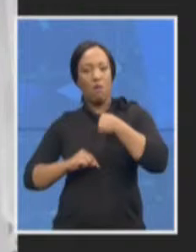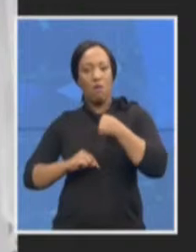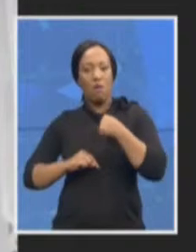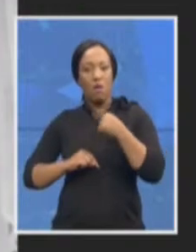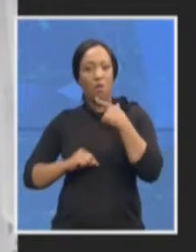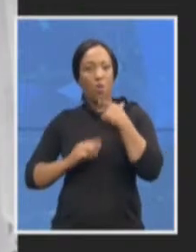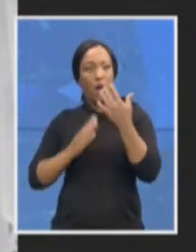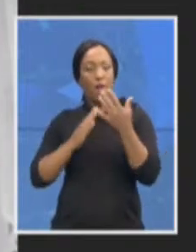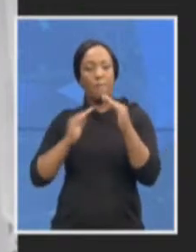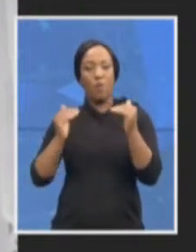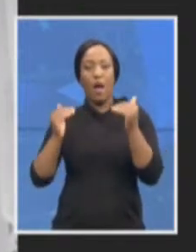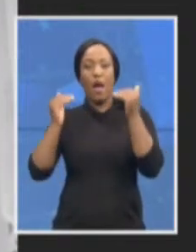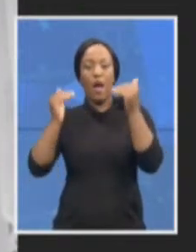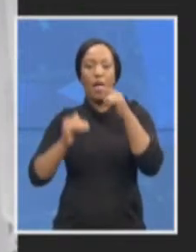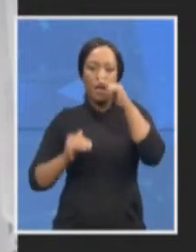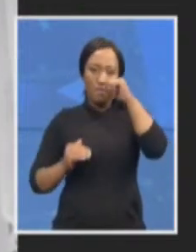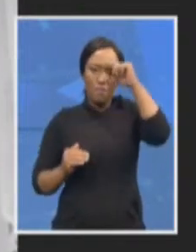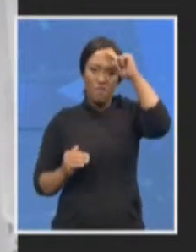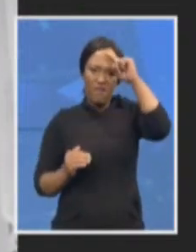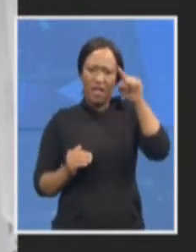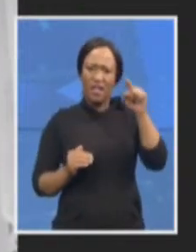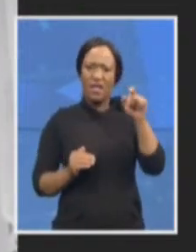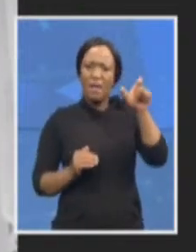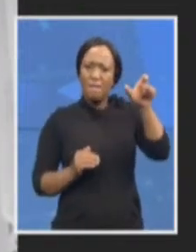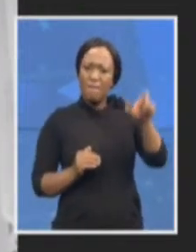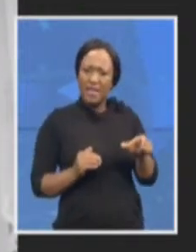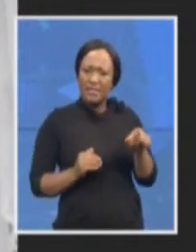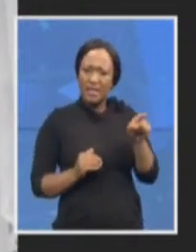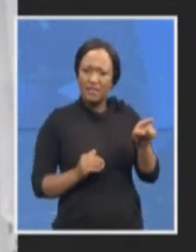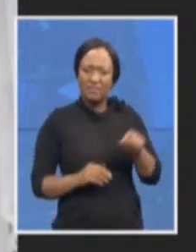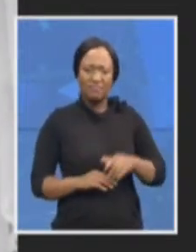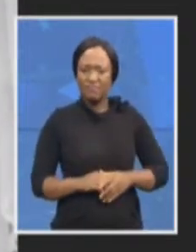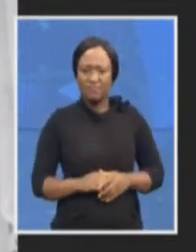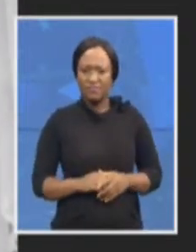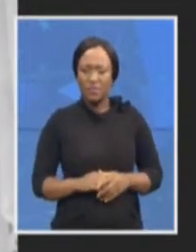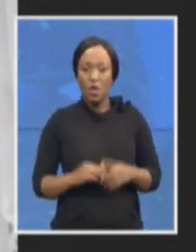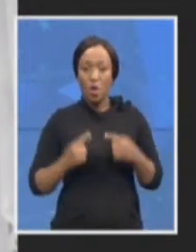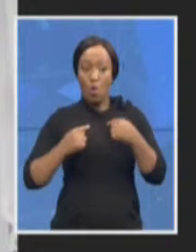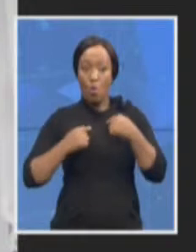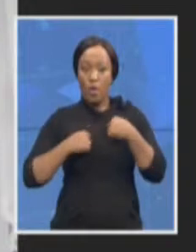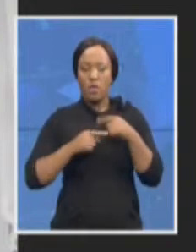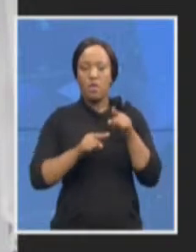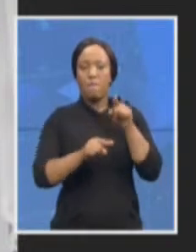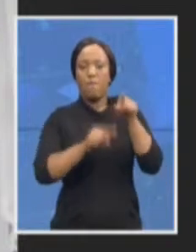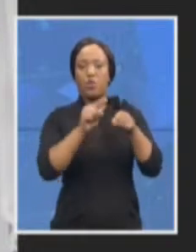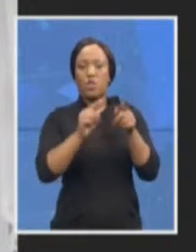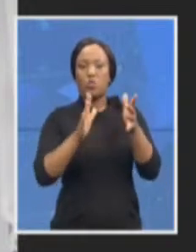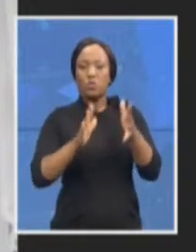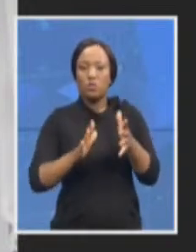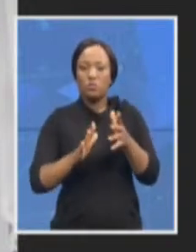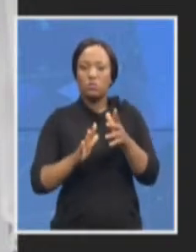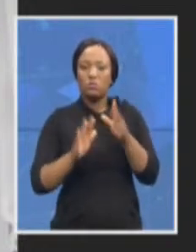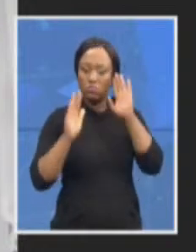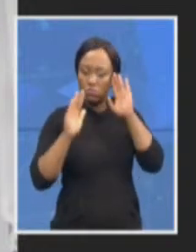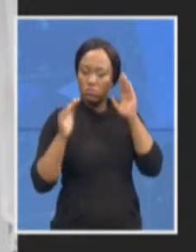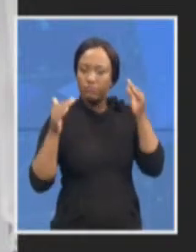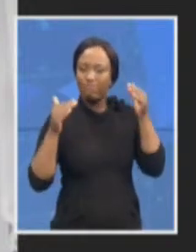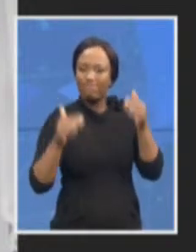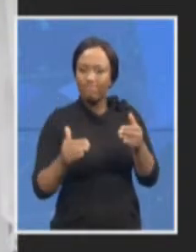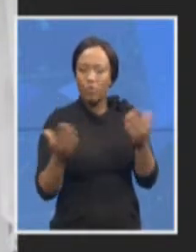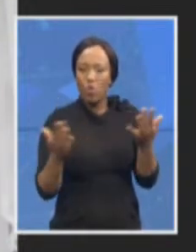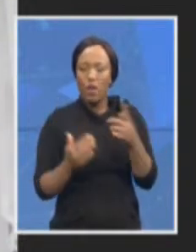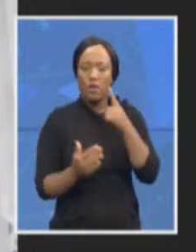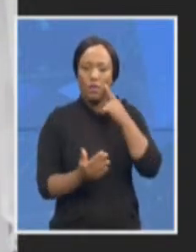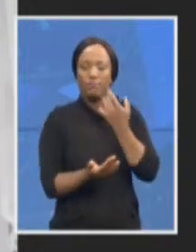as the prosecutors we focus on the evidence and we will follow the evidence with regard